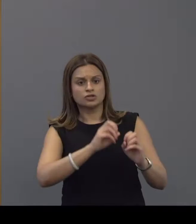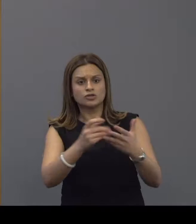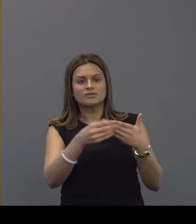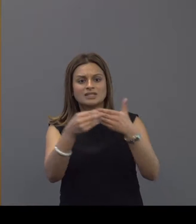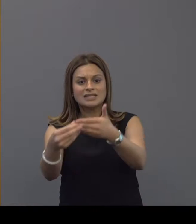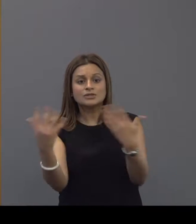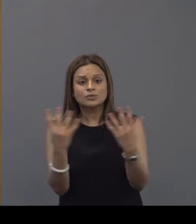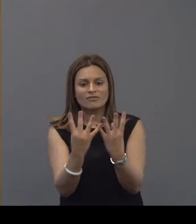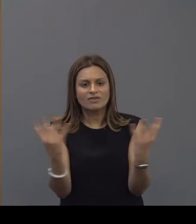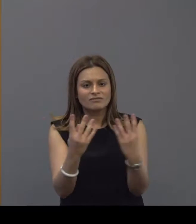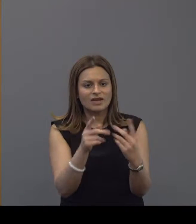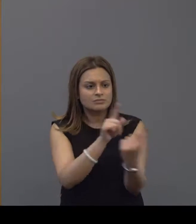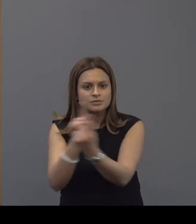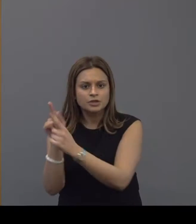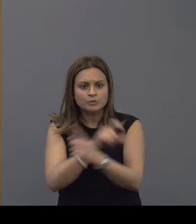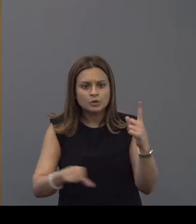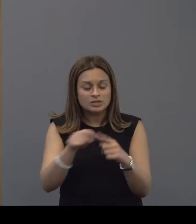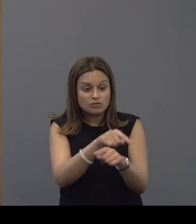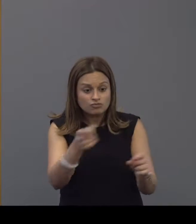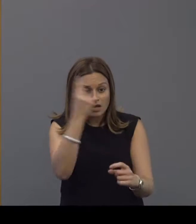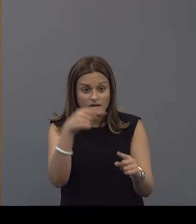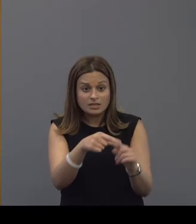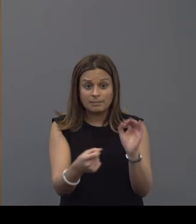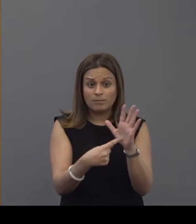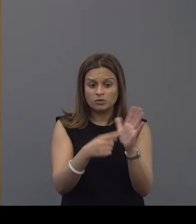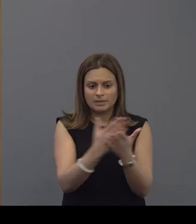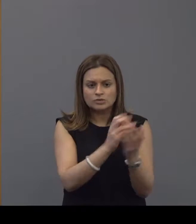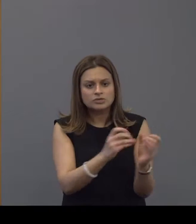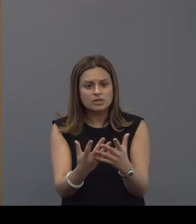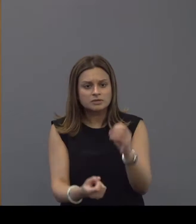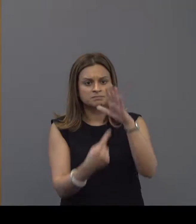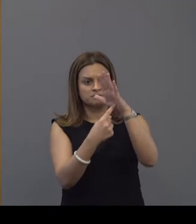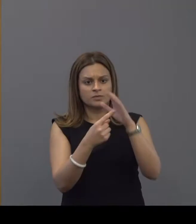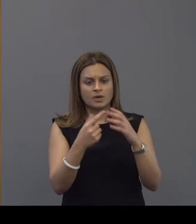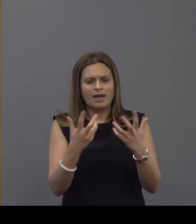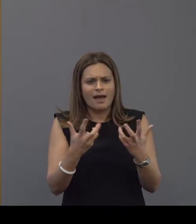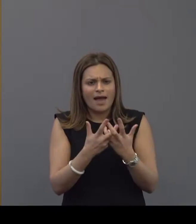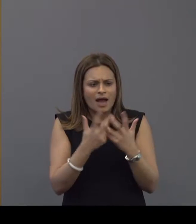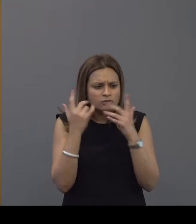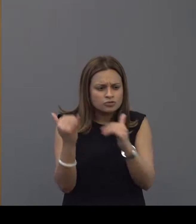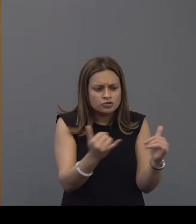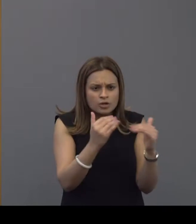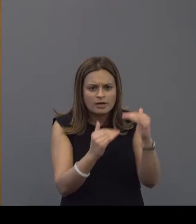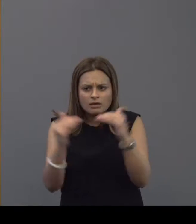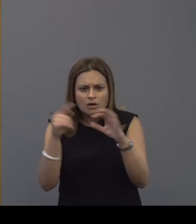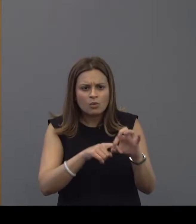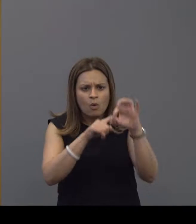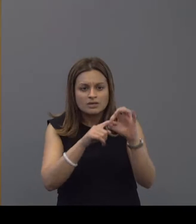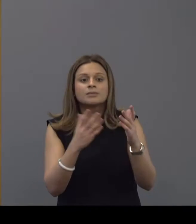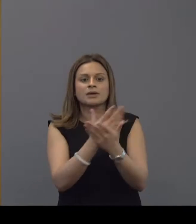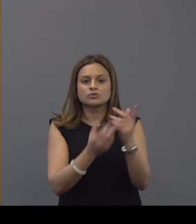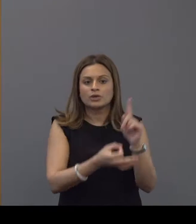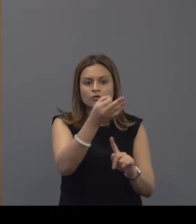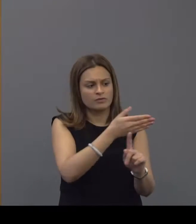leaders on the ground recognizing that this is what is important for the service this is how we measure quality and show we are